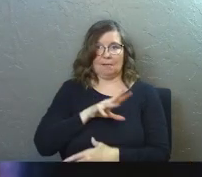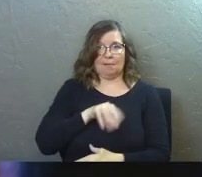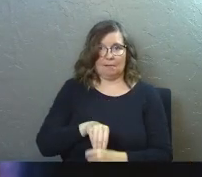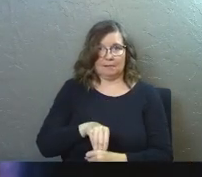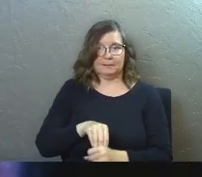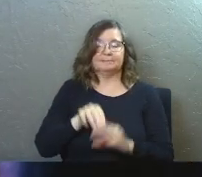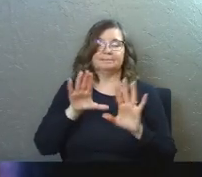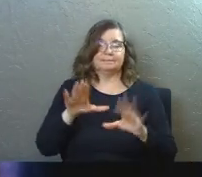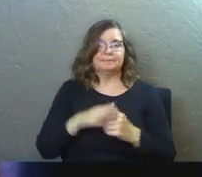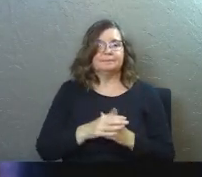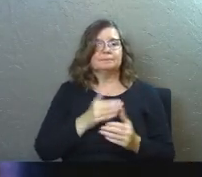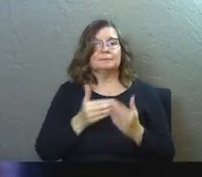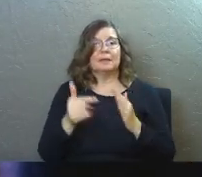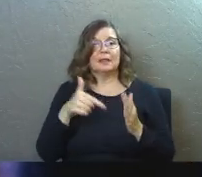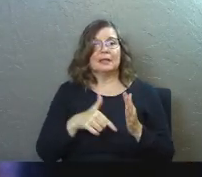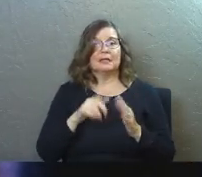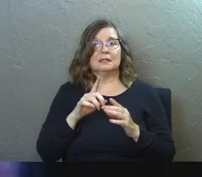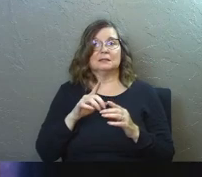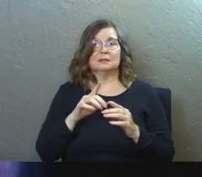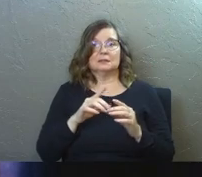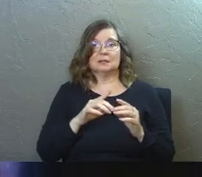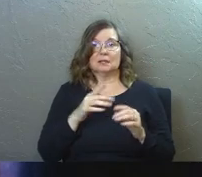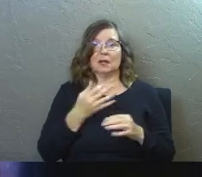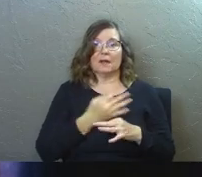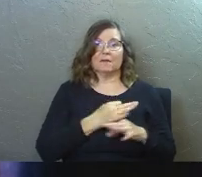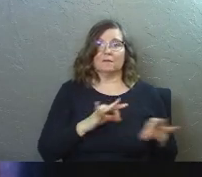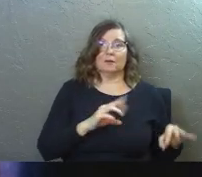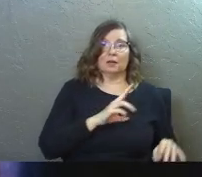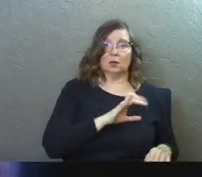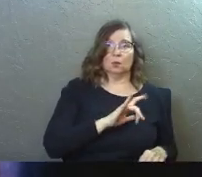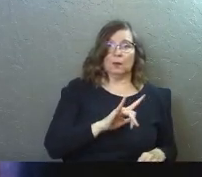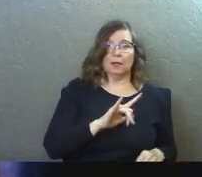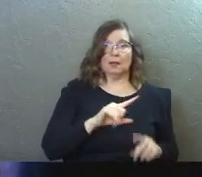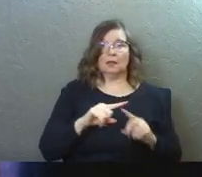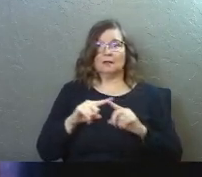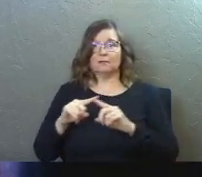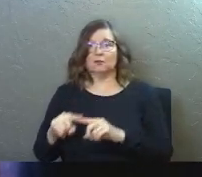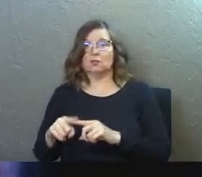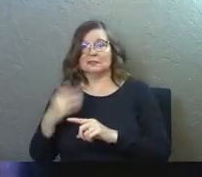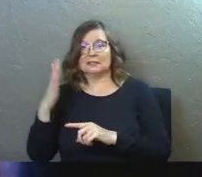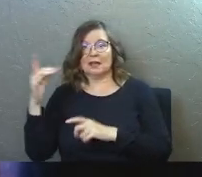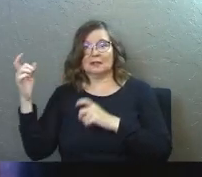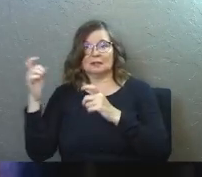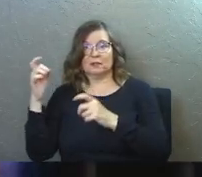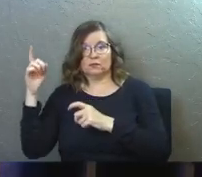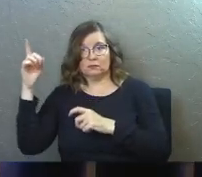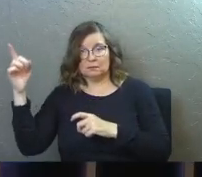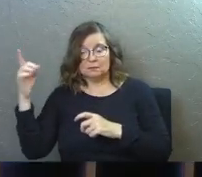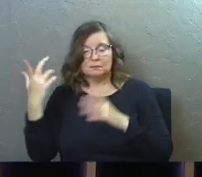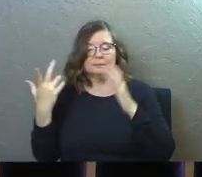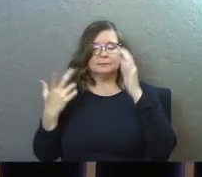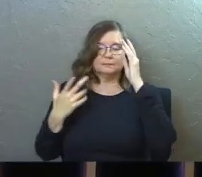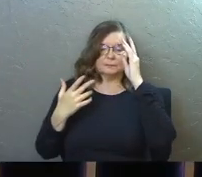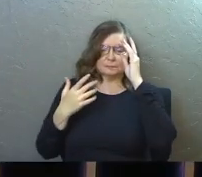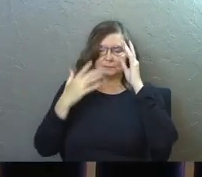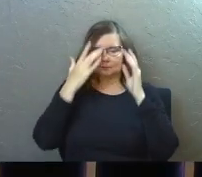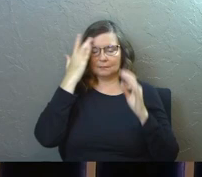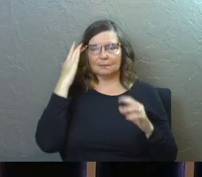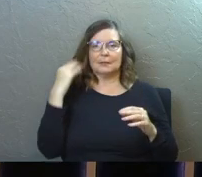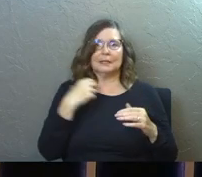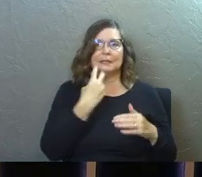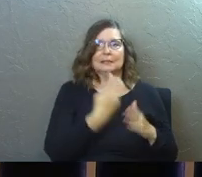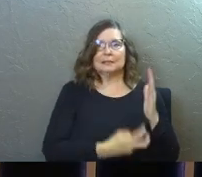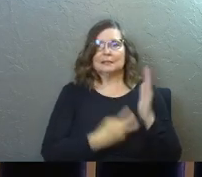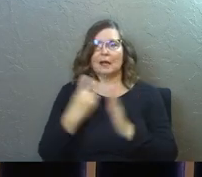anyway, this particular doctrine, free will versus, um, God's sovereignty, um, it kind of dives